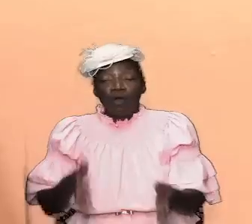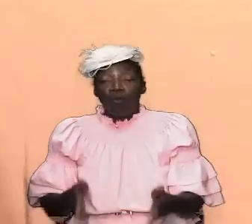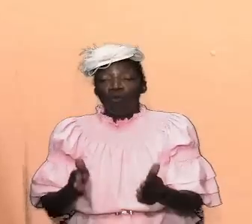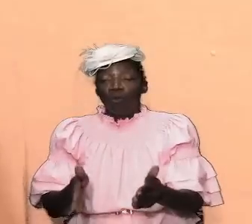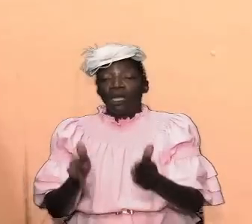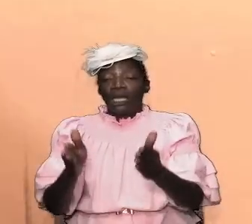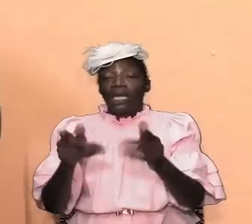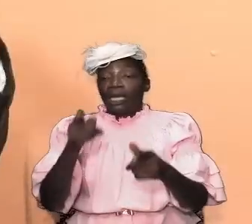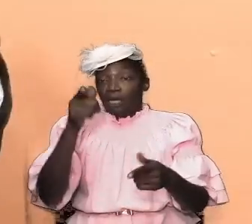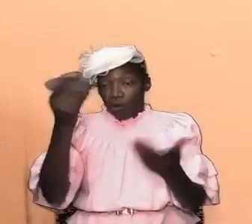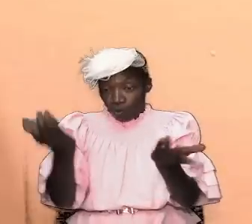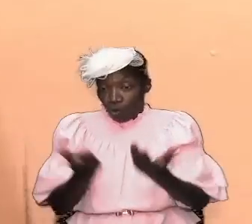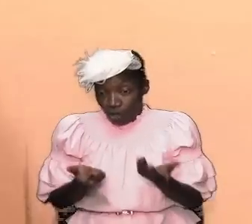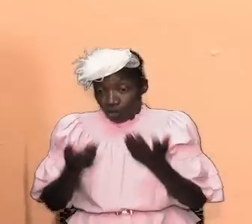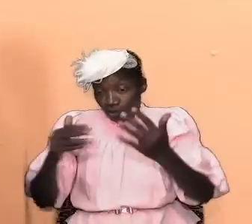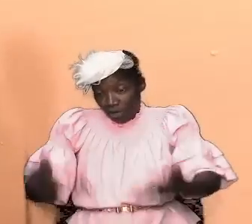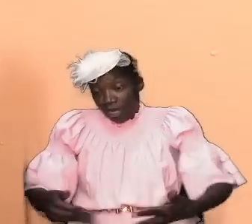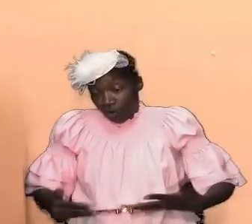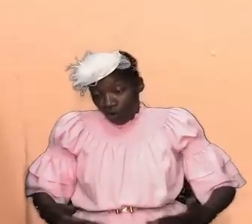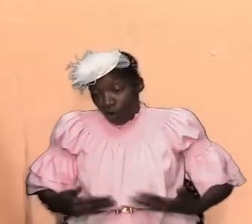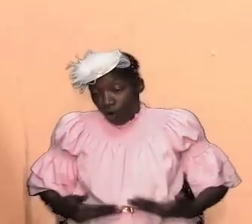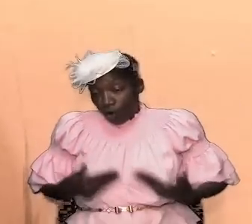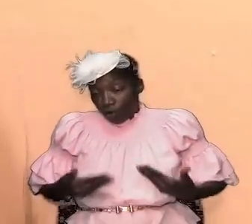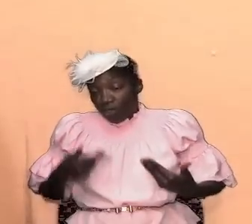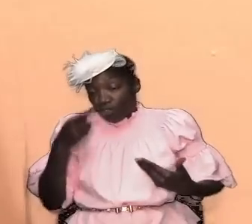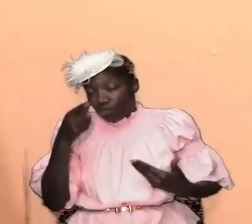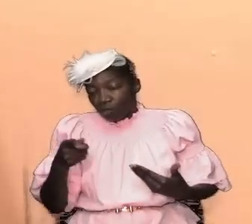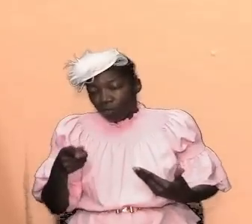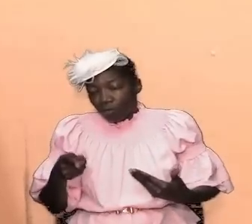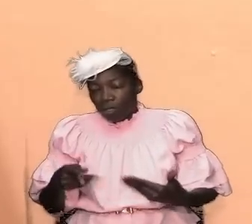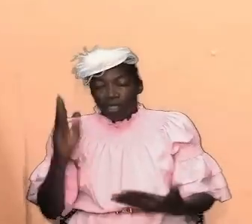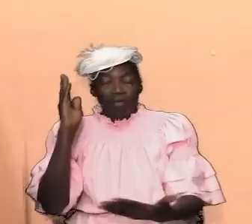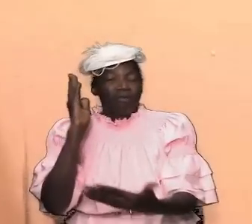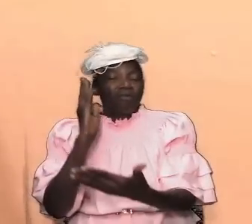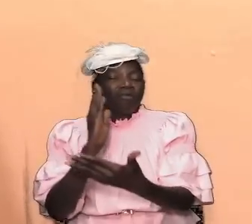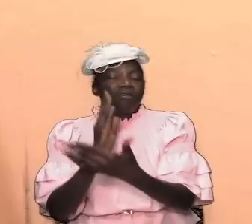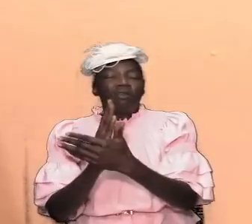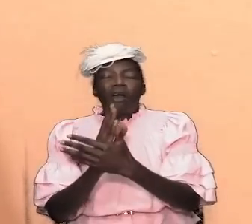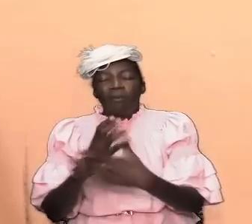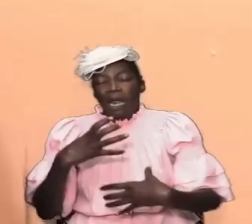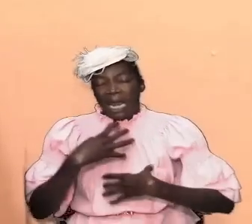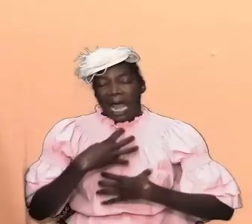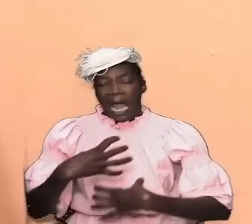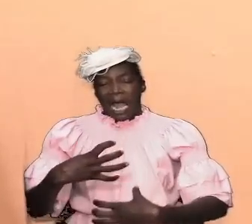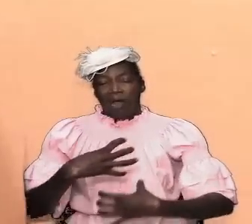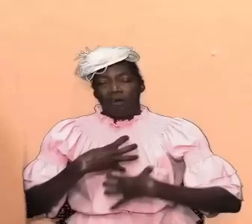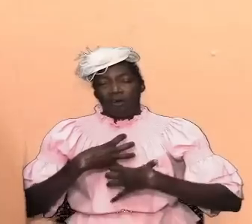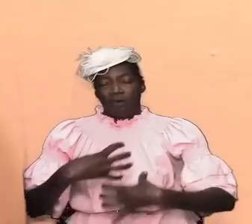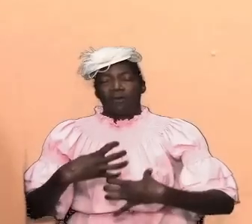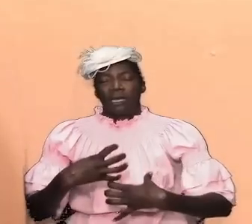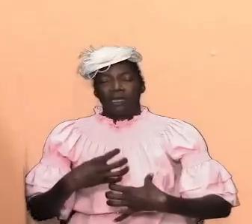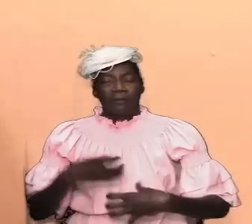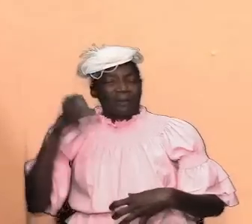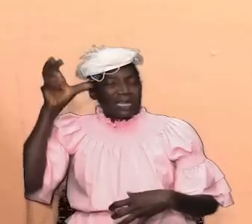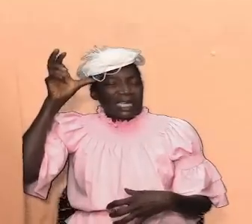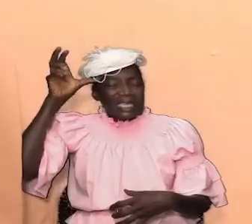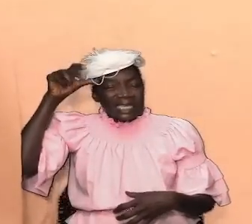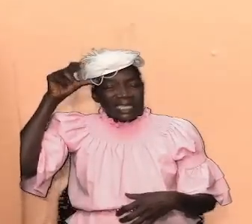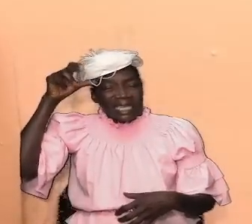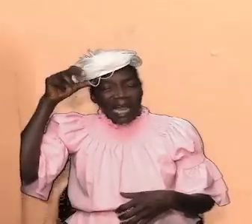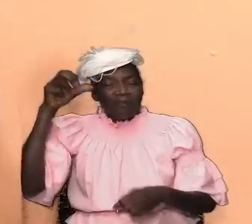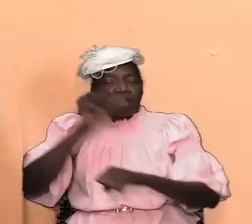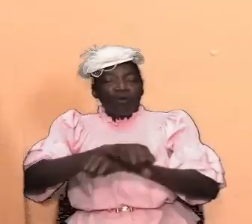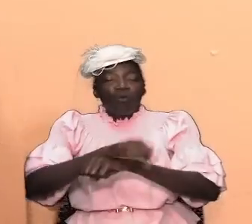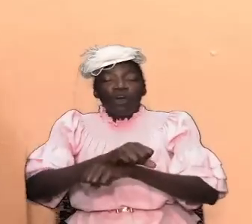encourage us to allow for our anchor to hold the adversary is at work and he's